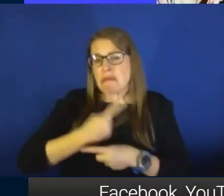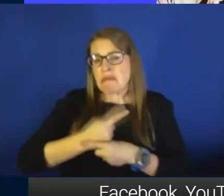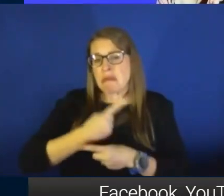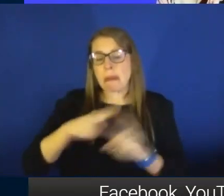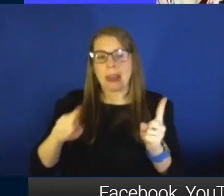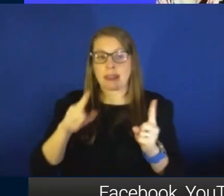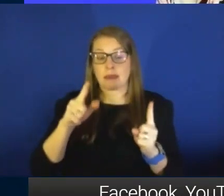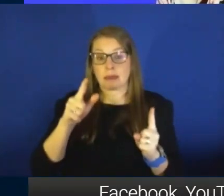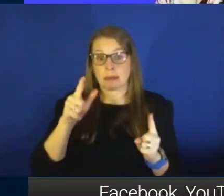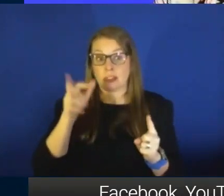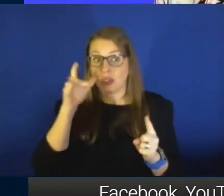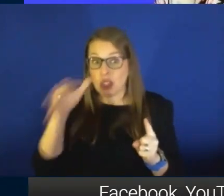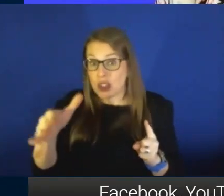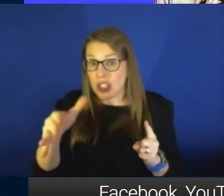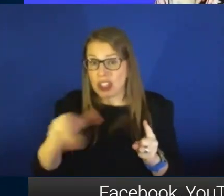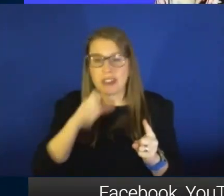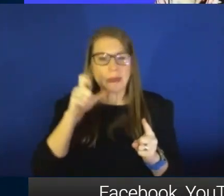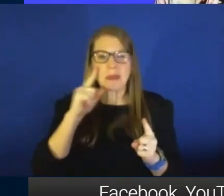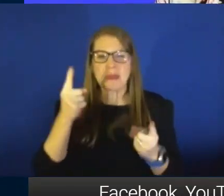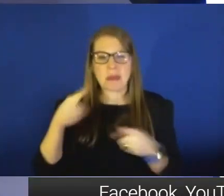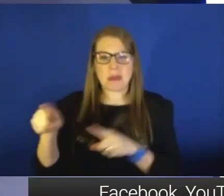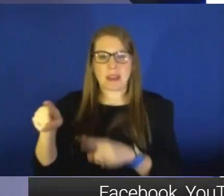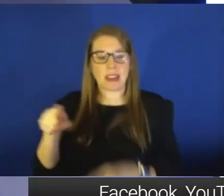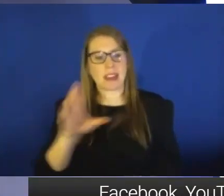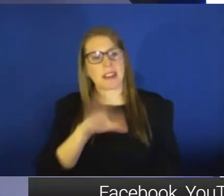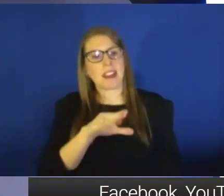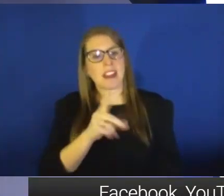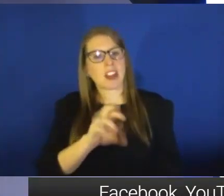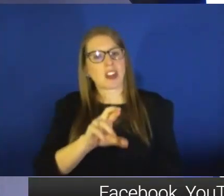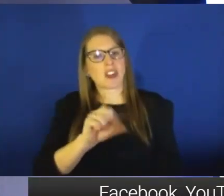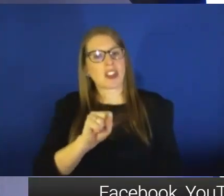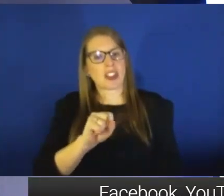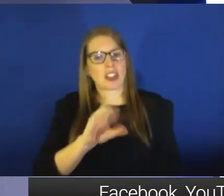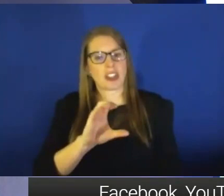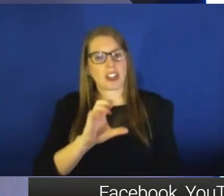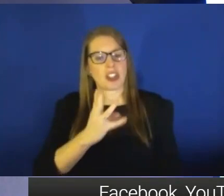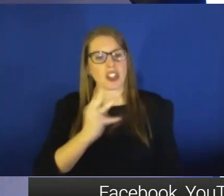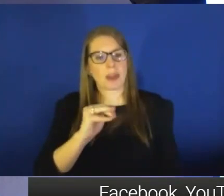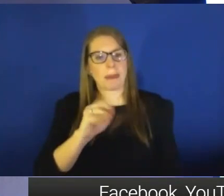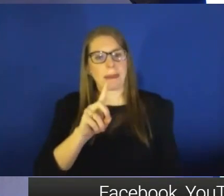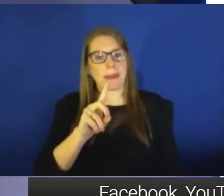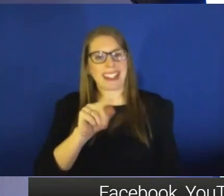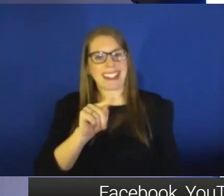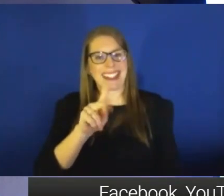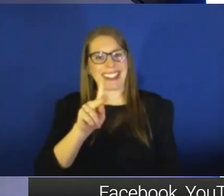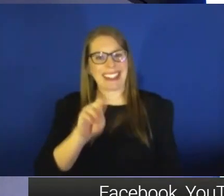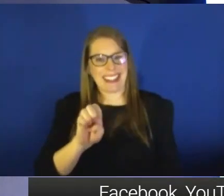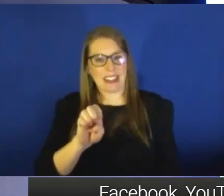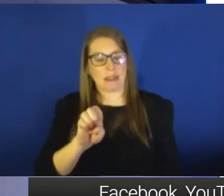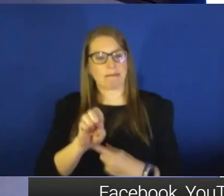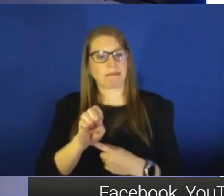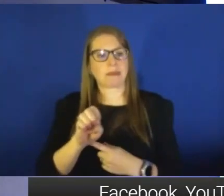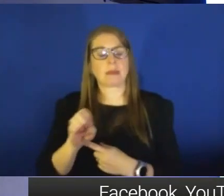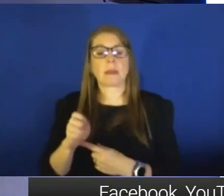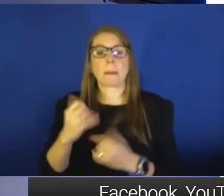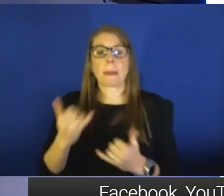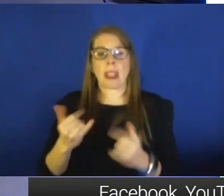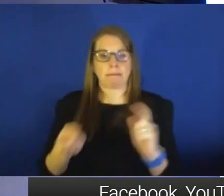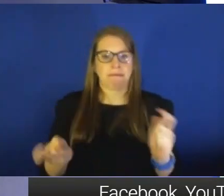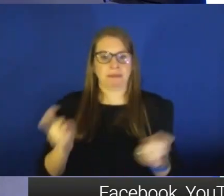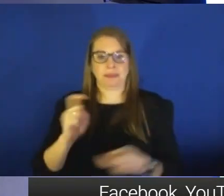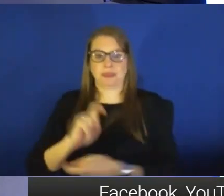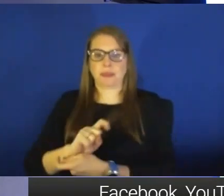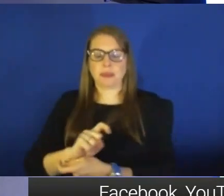the future. Dr. Schmitt-Keepe, Kansas and Missouri kind of have moved into the endemic phase of the pandemic.